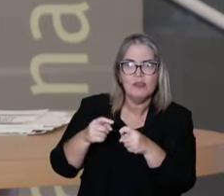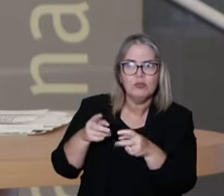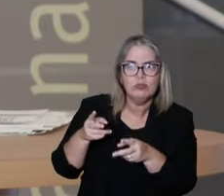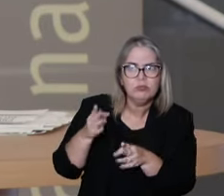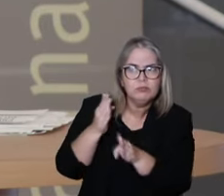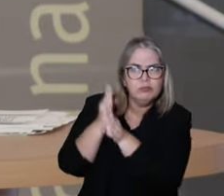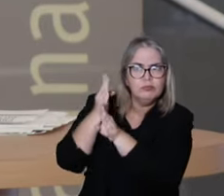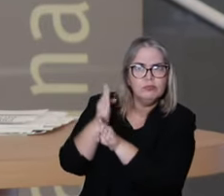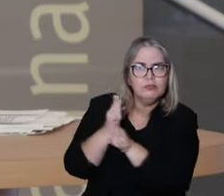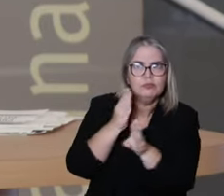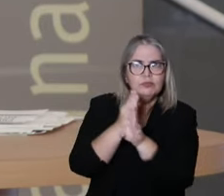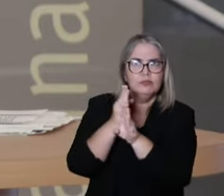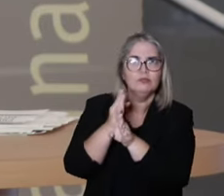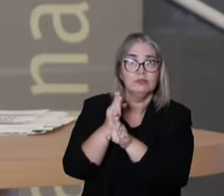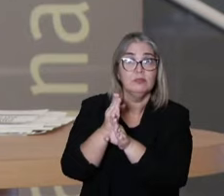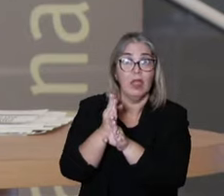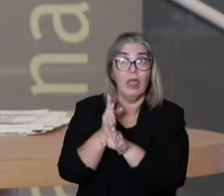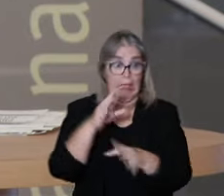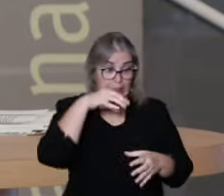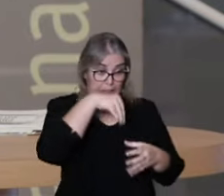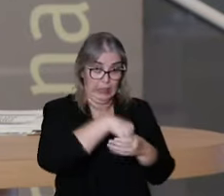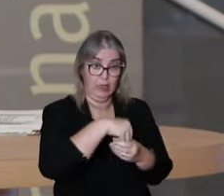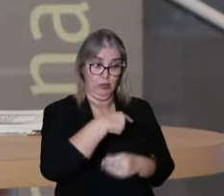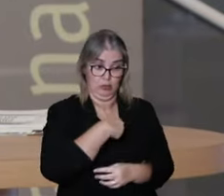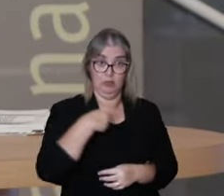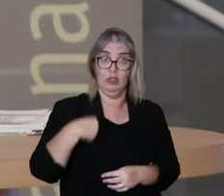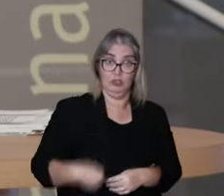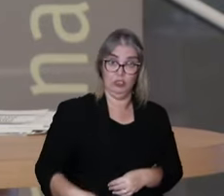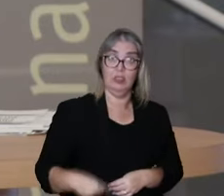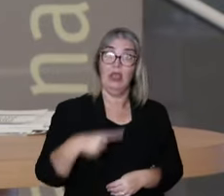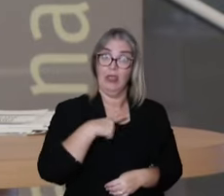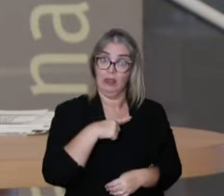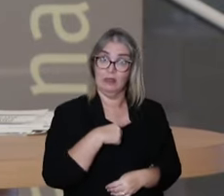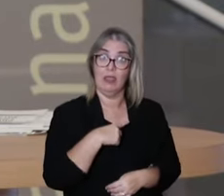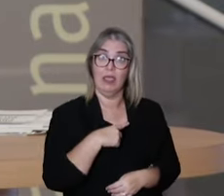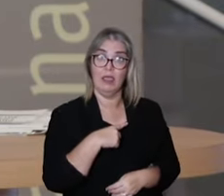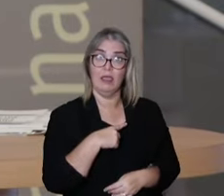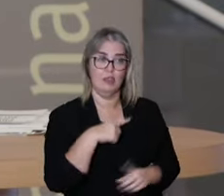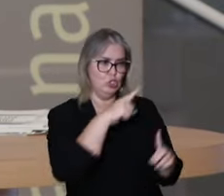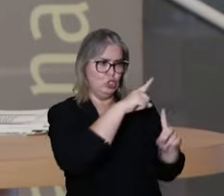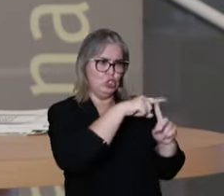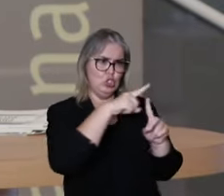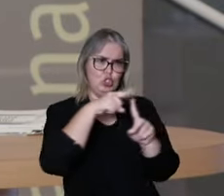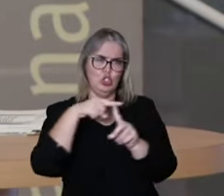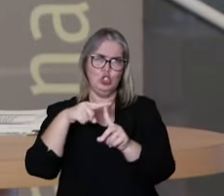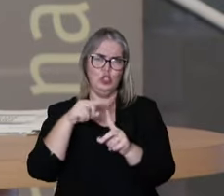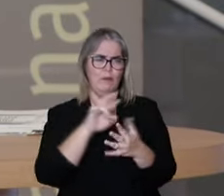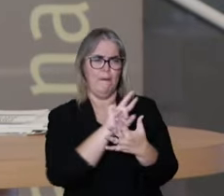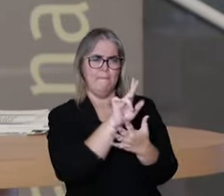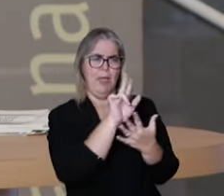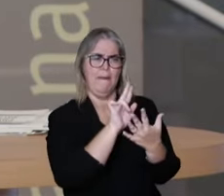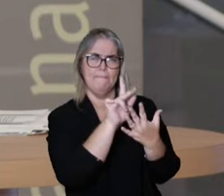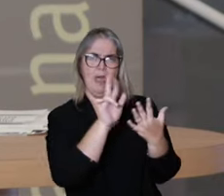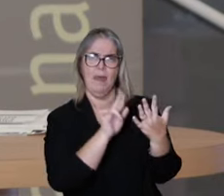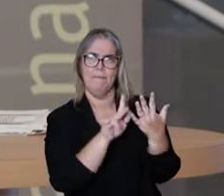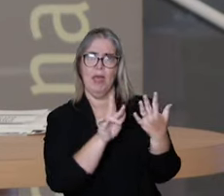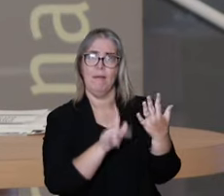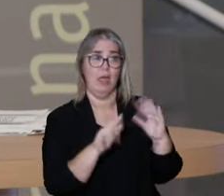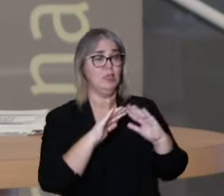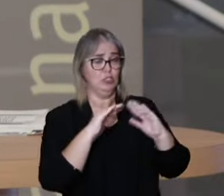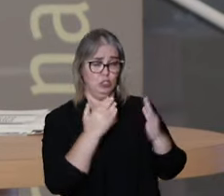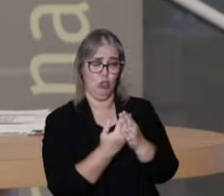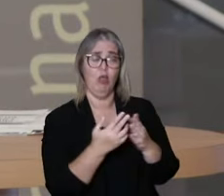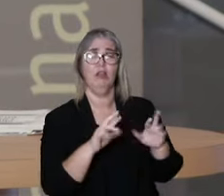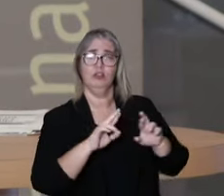versions of the same traditional knowledge and original knowledge. There are different different modalities,